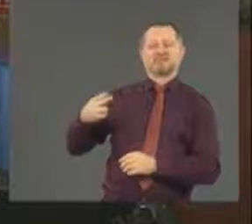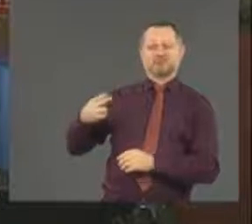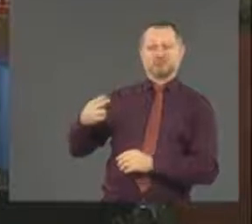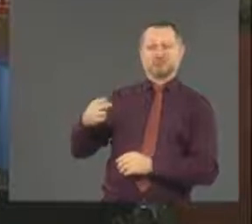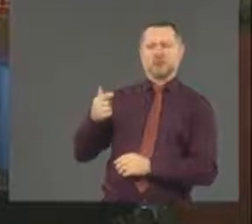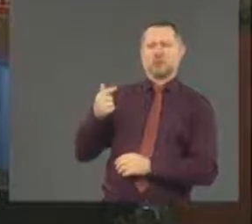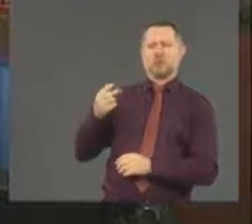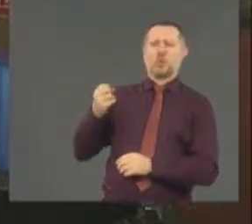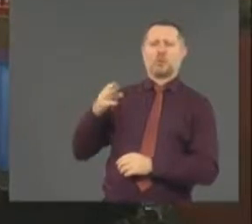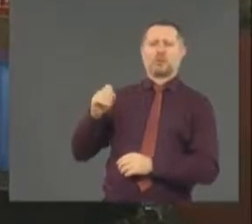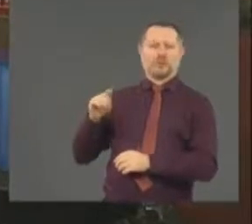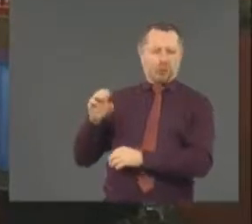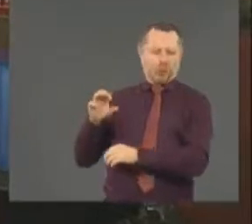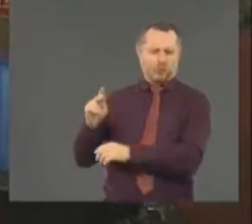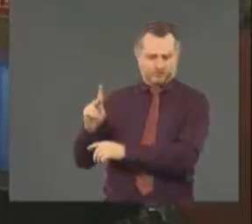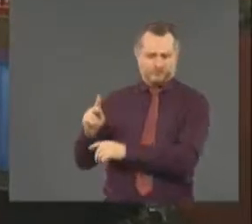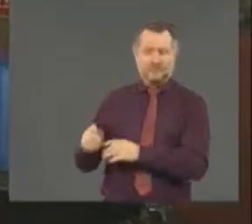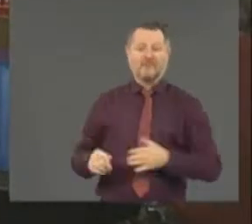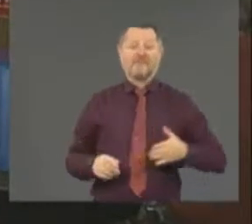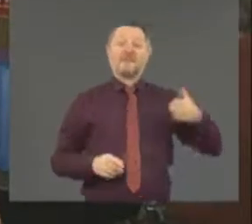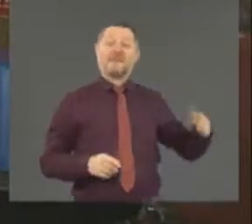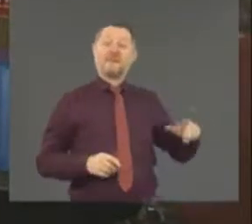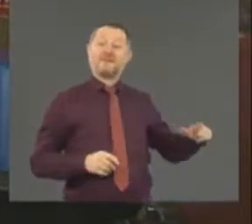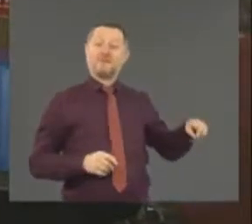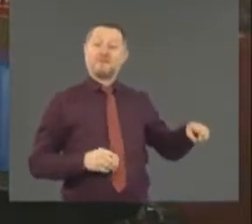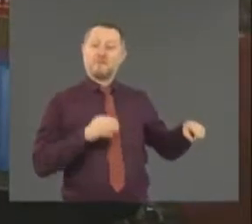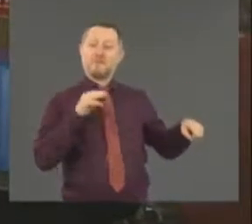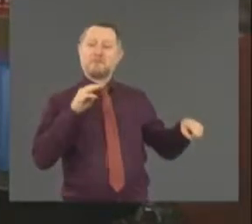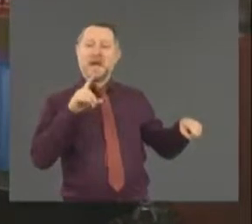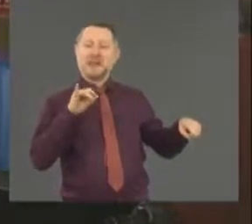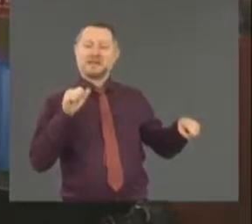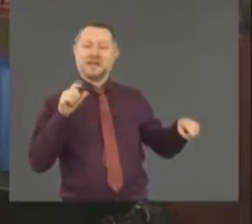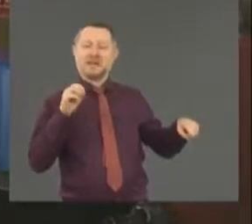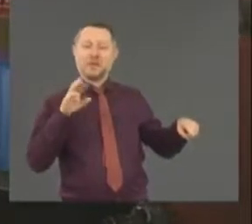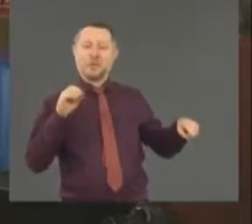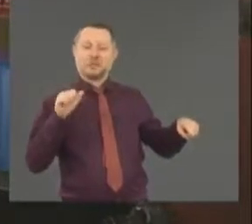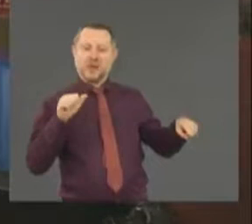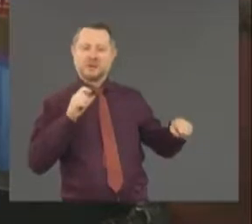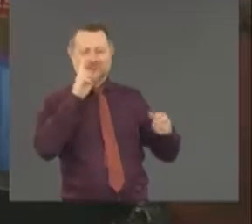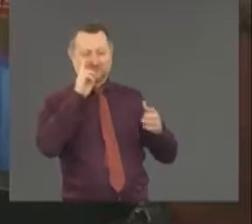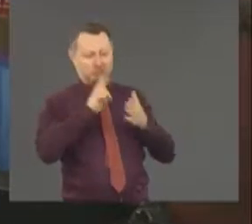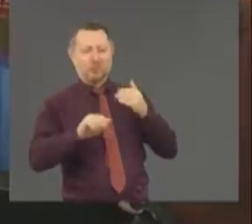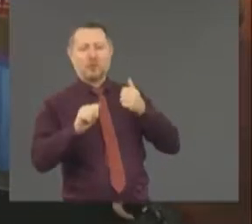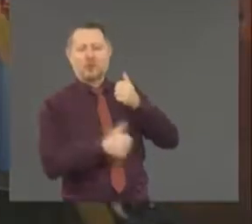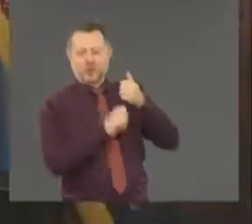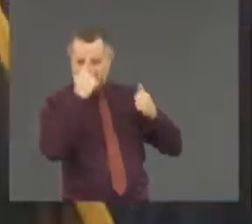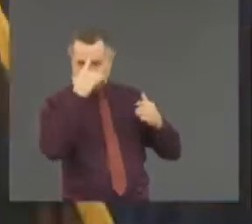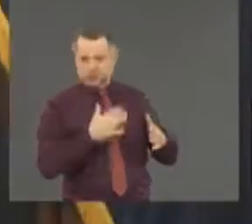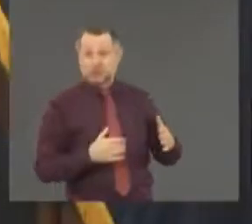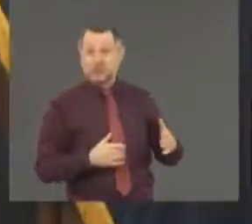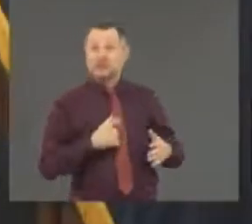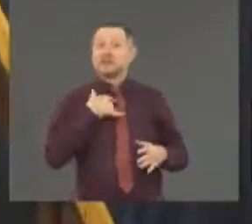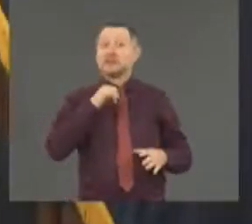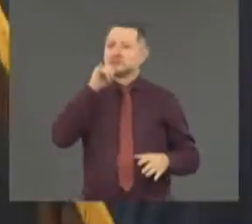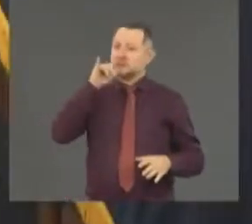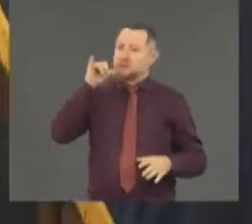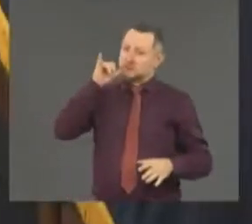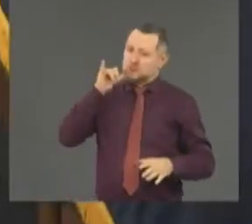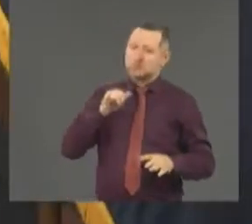to the governor. Yesterday was another long, ugly day and night